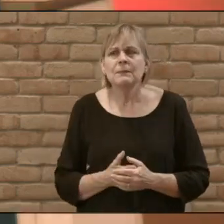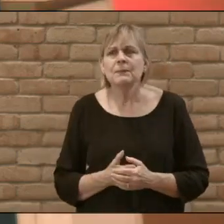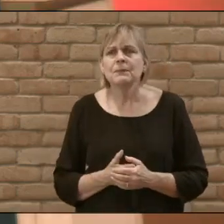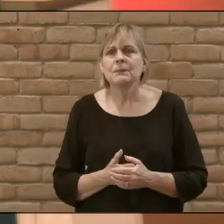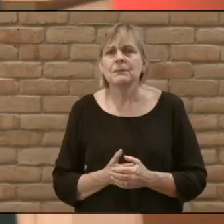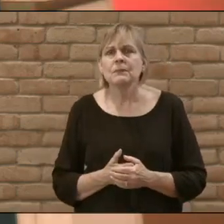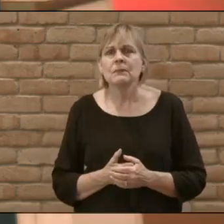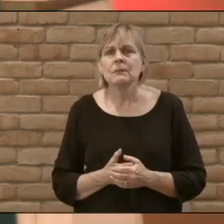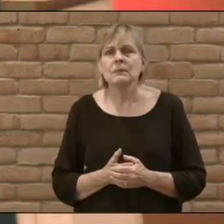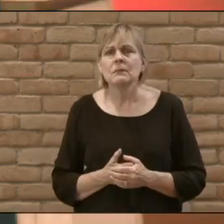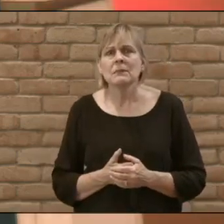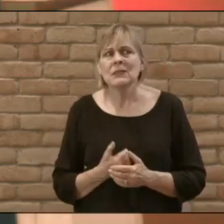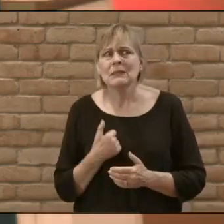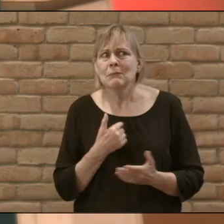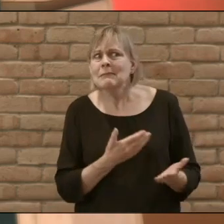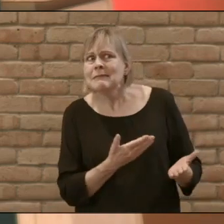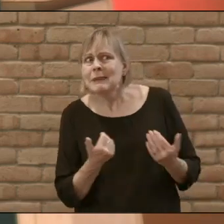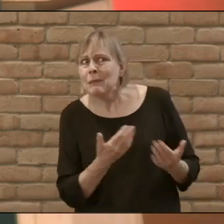we've got to go